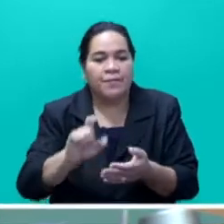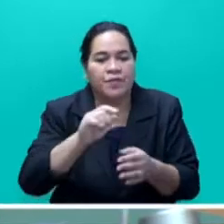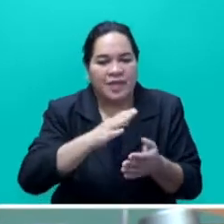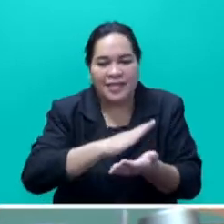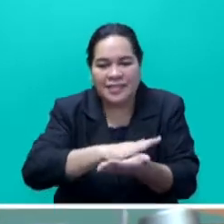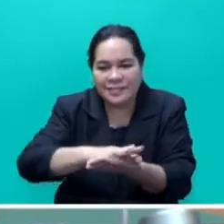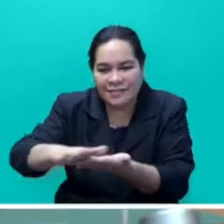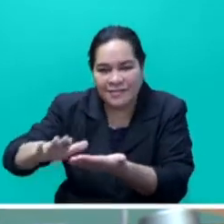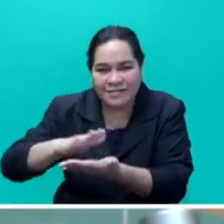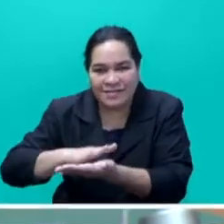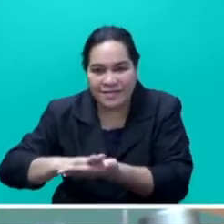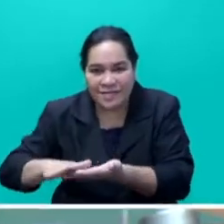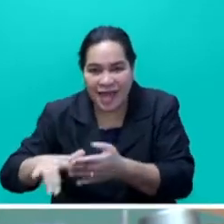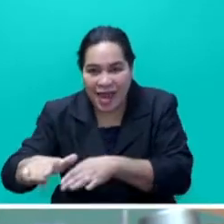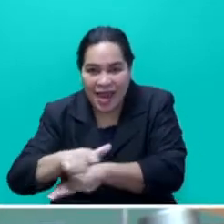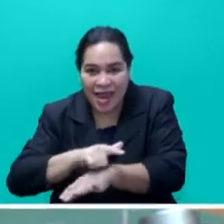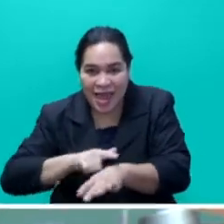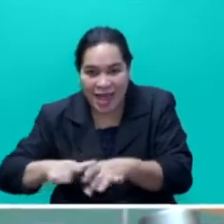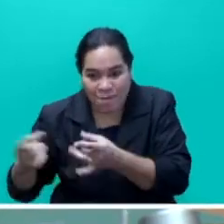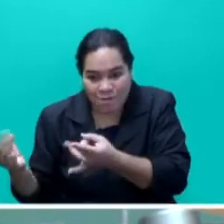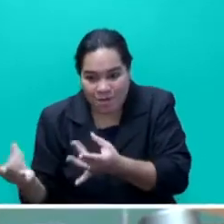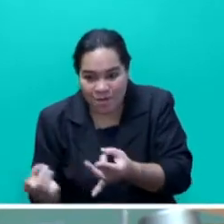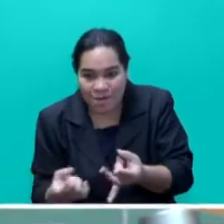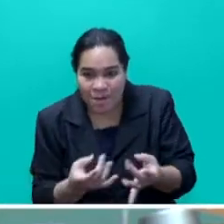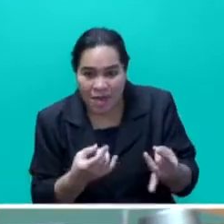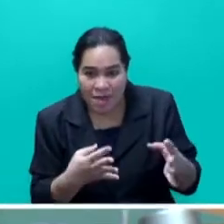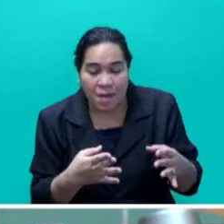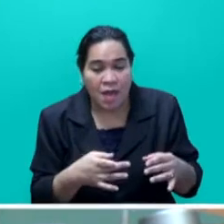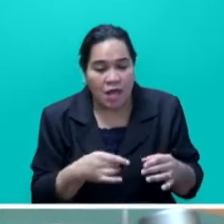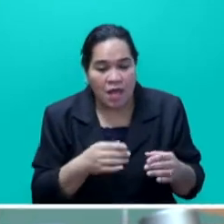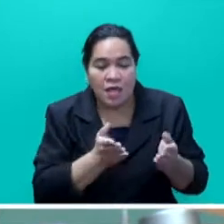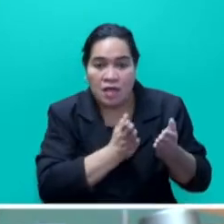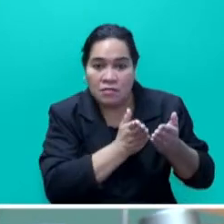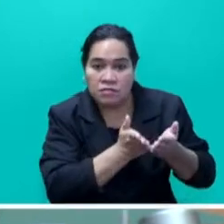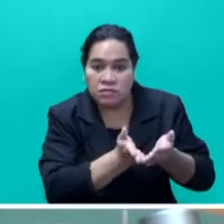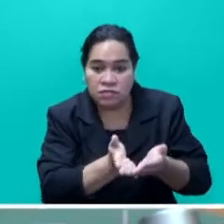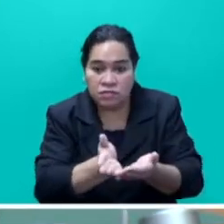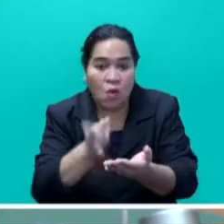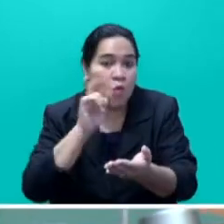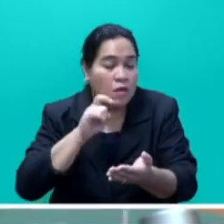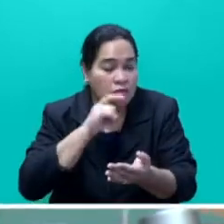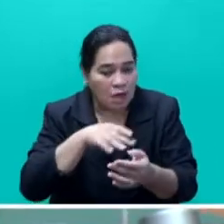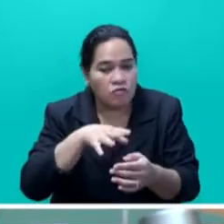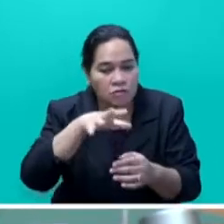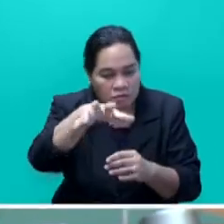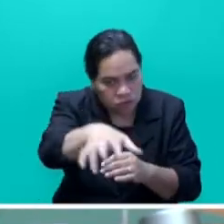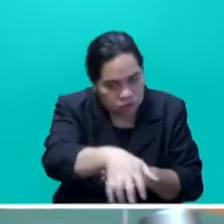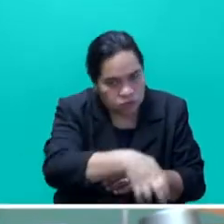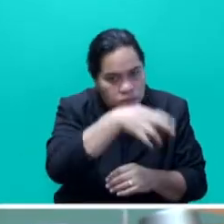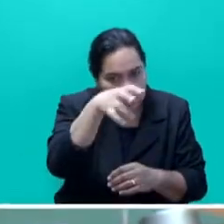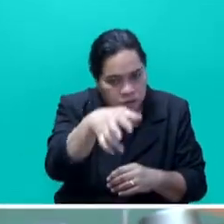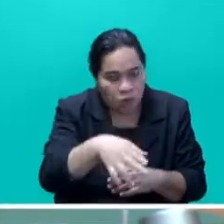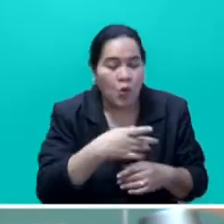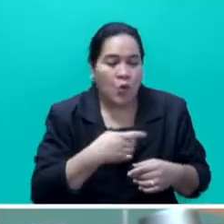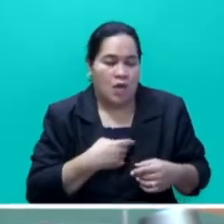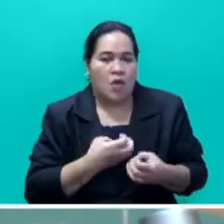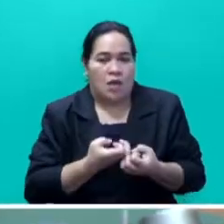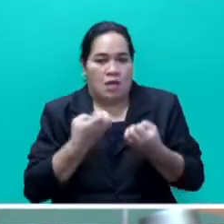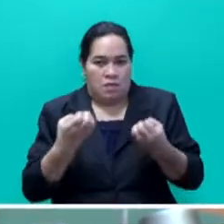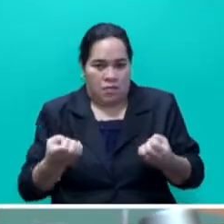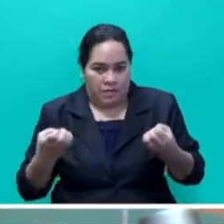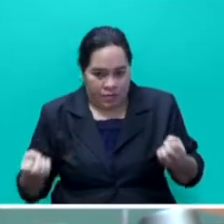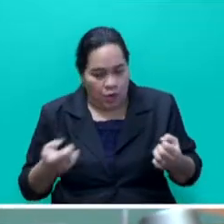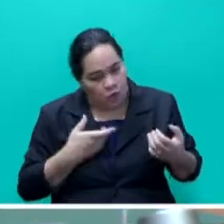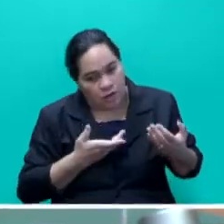Prepare the land. Take a tractor and do all the necessary land preparation. Provide the planting material. Mr Speaker Sayer, I am challenging